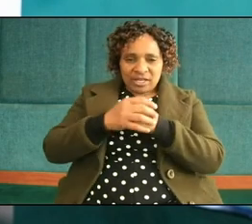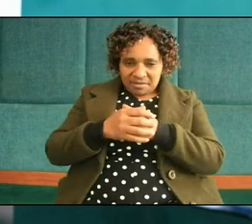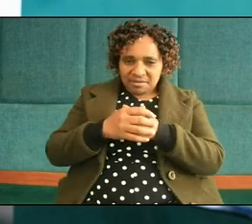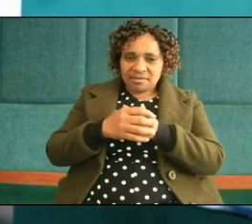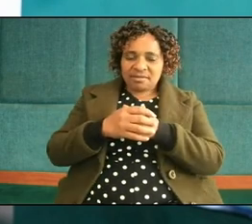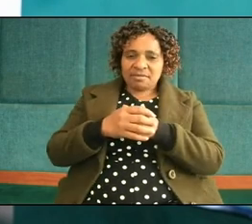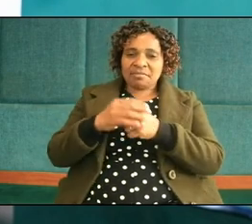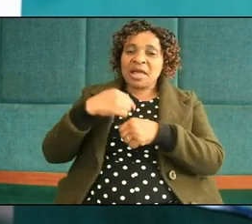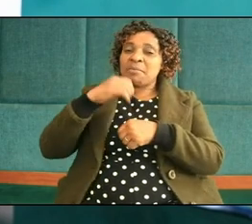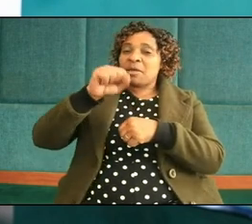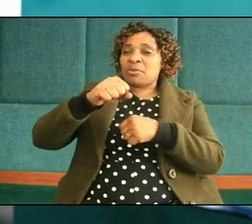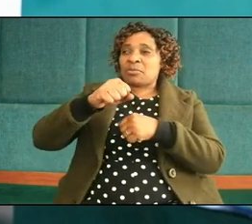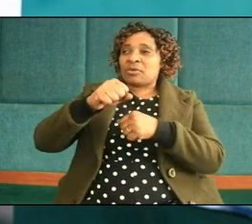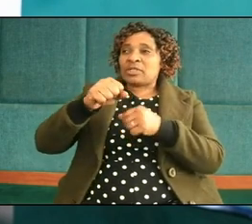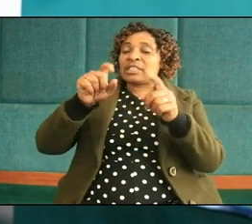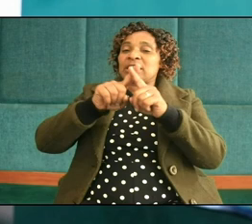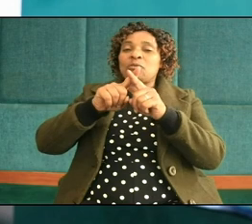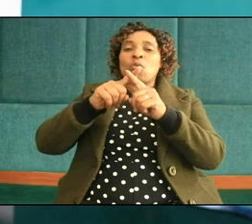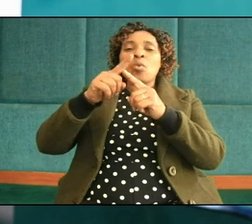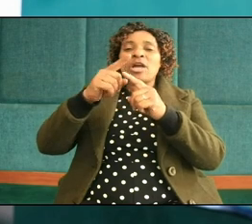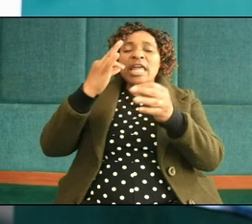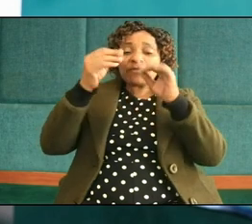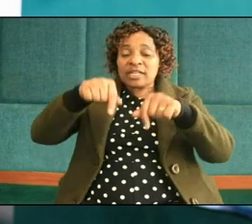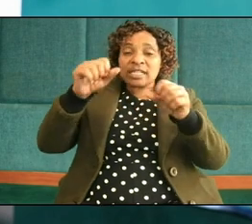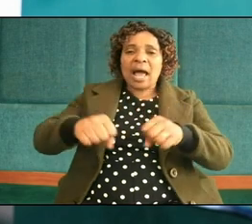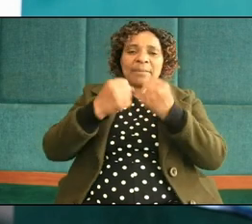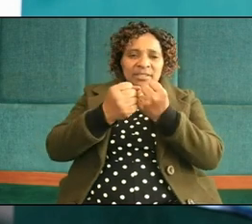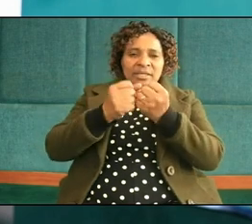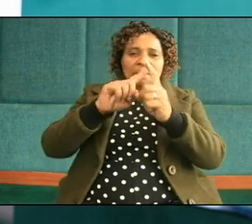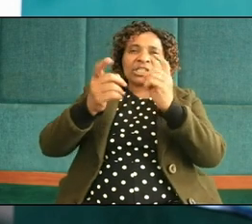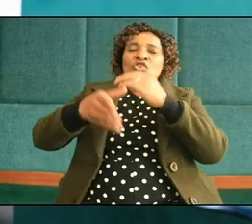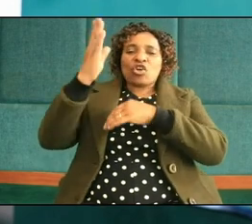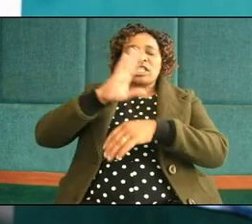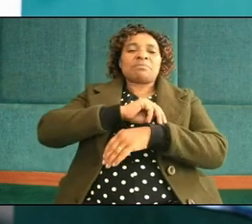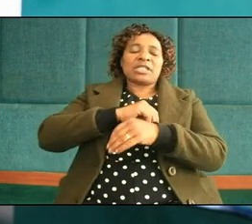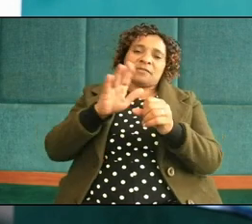even though these things happen but God has mercy